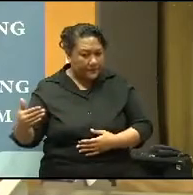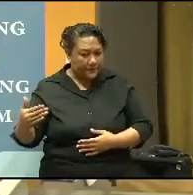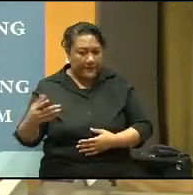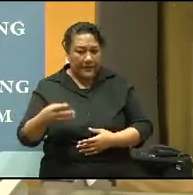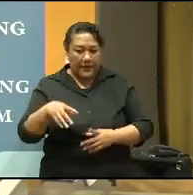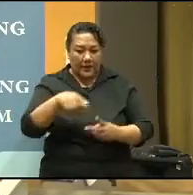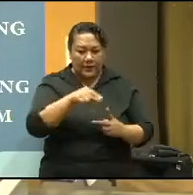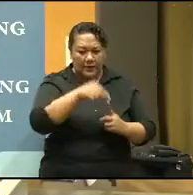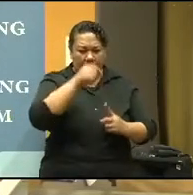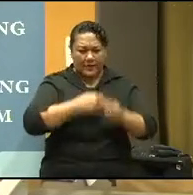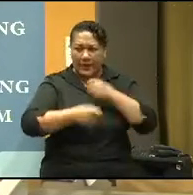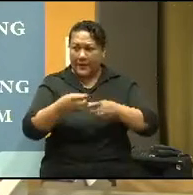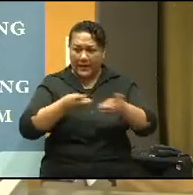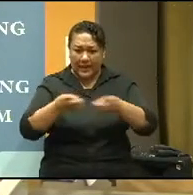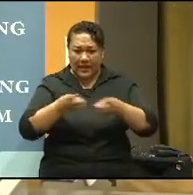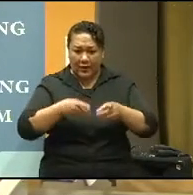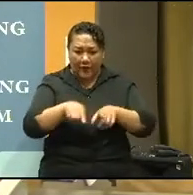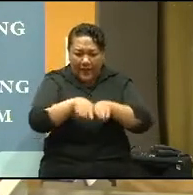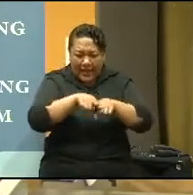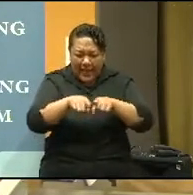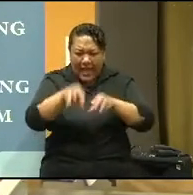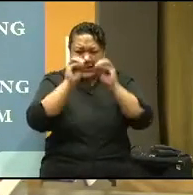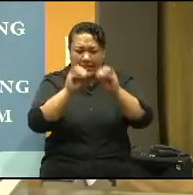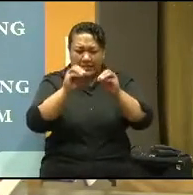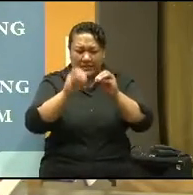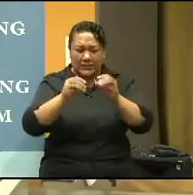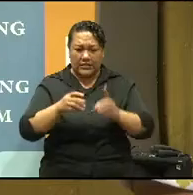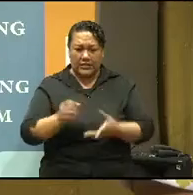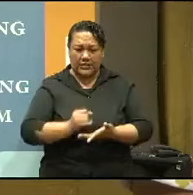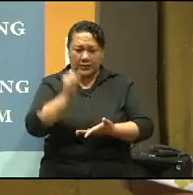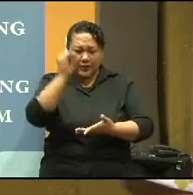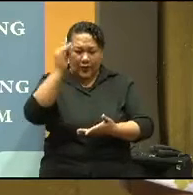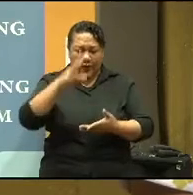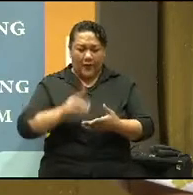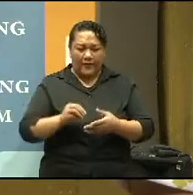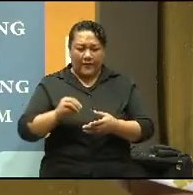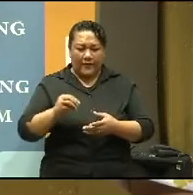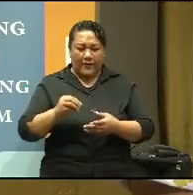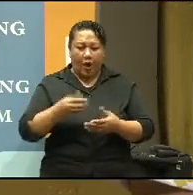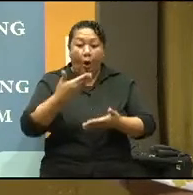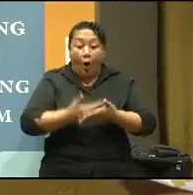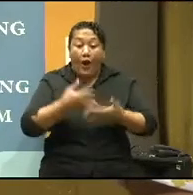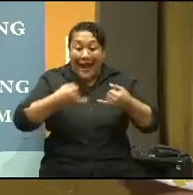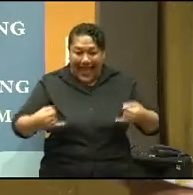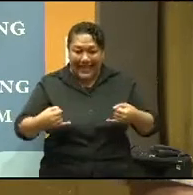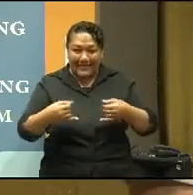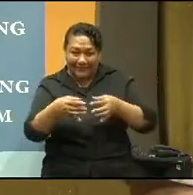Online Learning and Teaching Unit in 2001 to oversee the implementation of the University online system, MyUni.